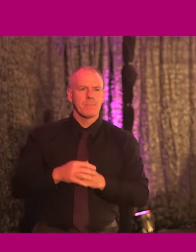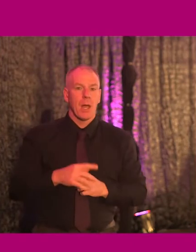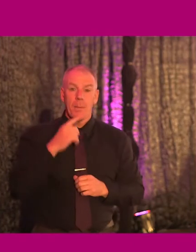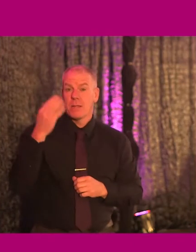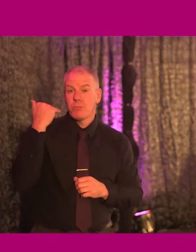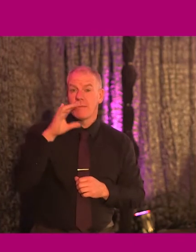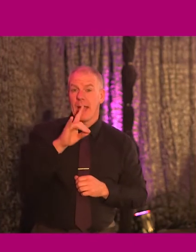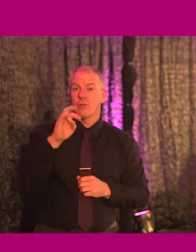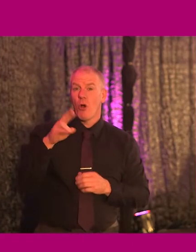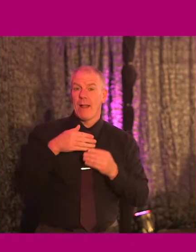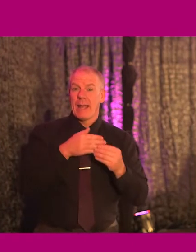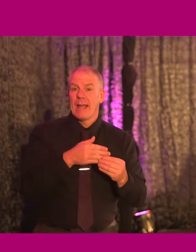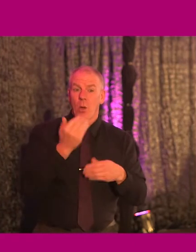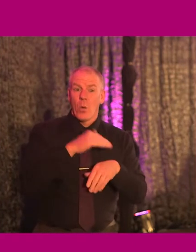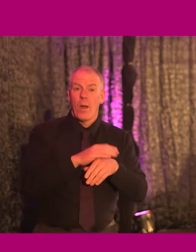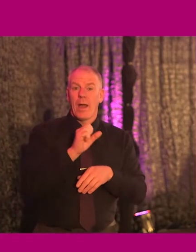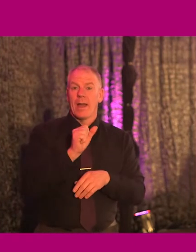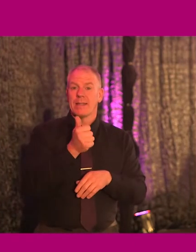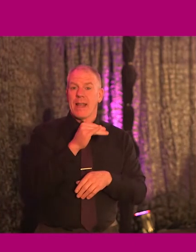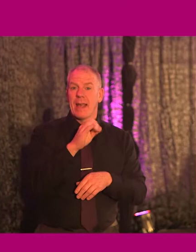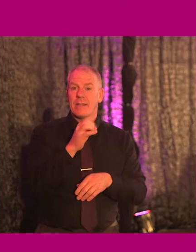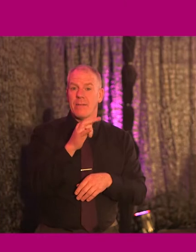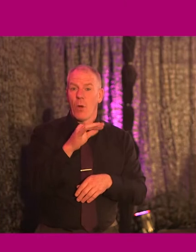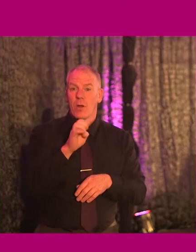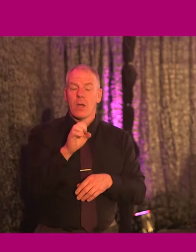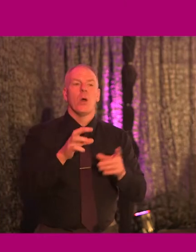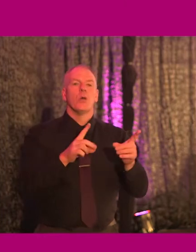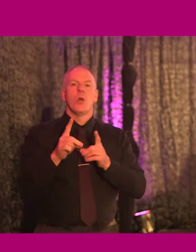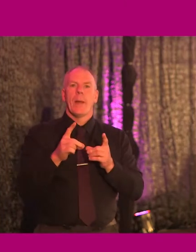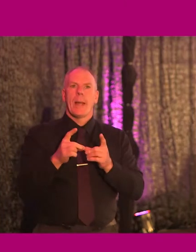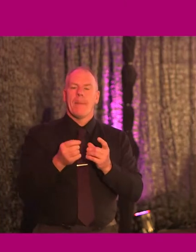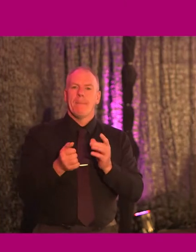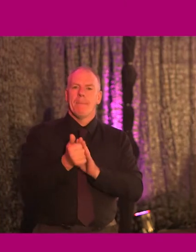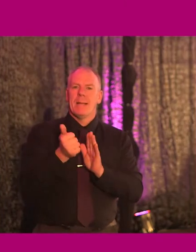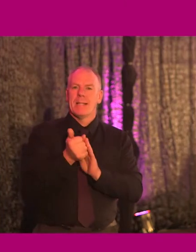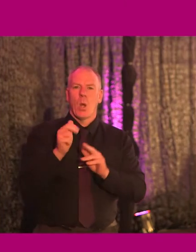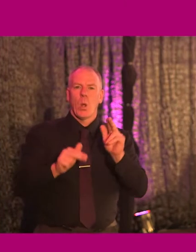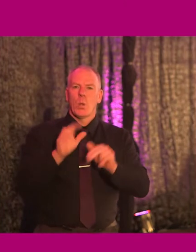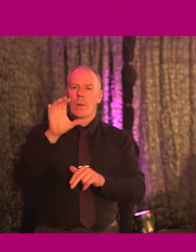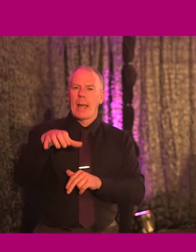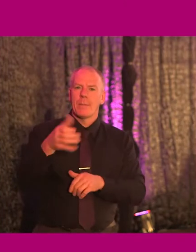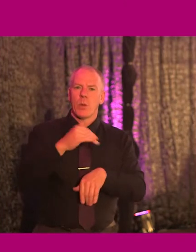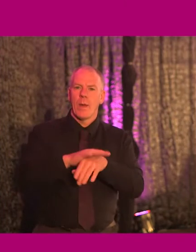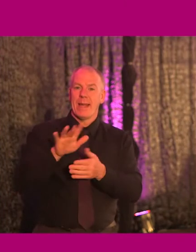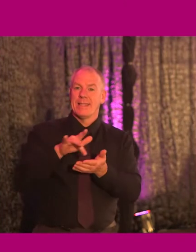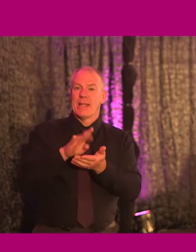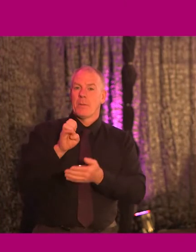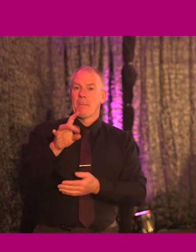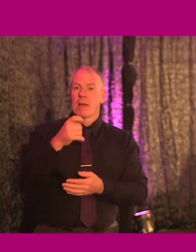of HR in Salesforce, you may know that we're building a brand new campus beside the Central Bank in Dublin.